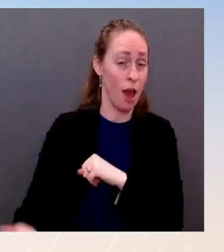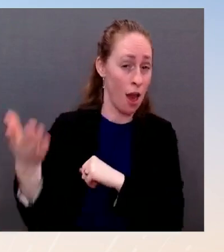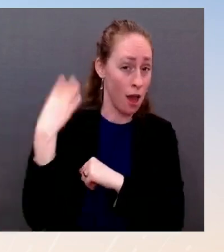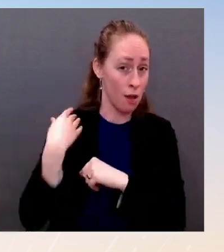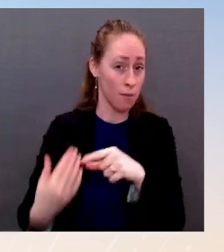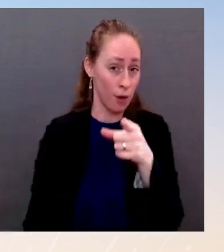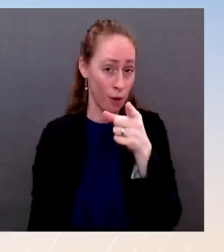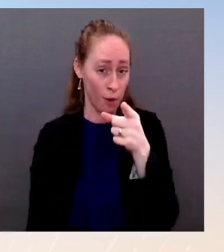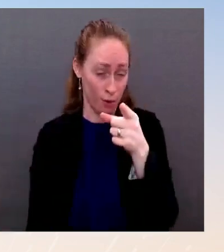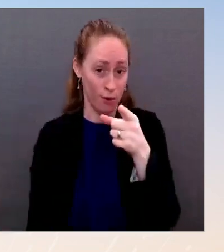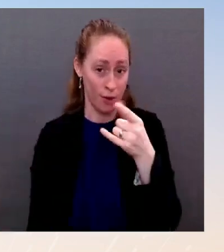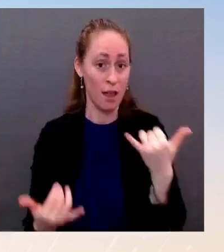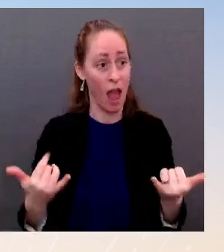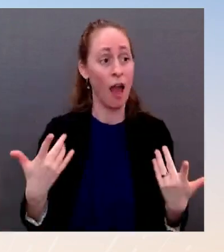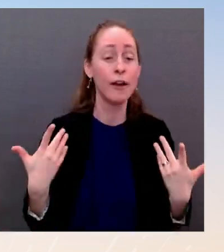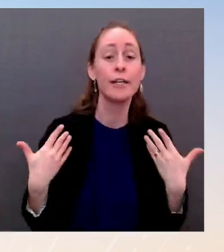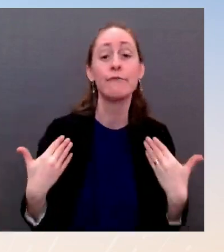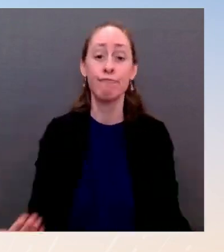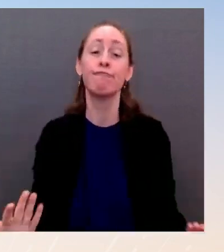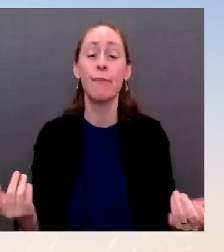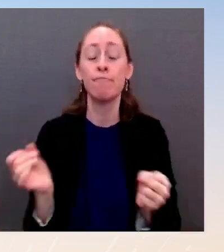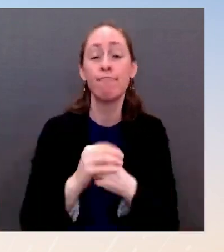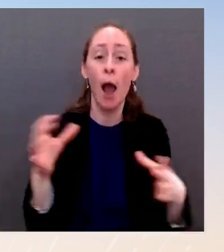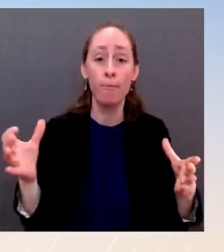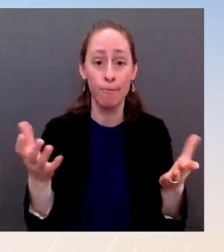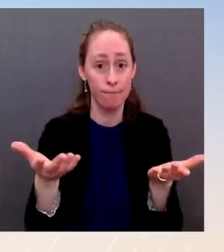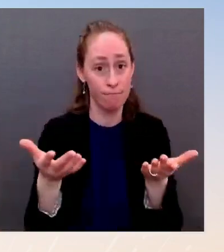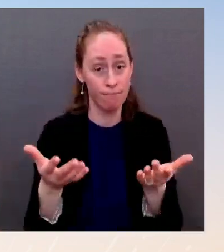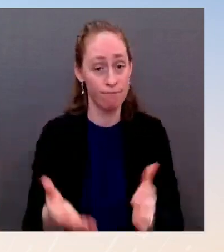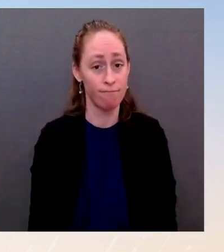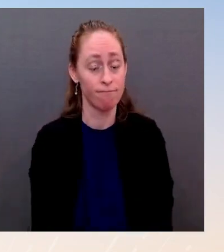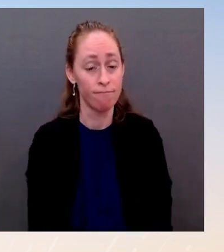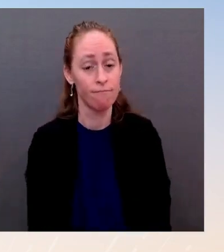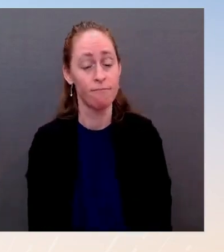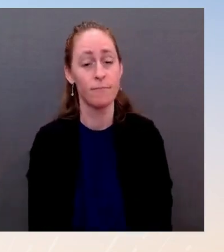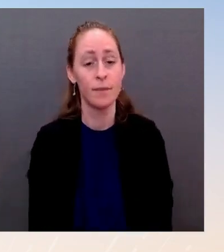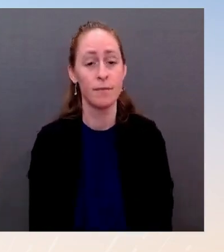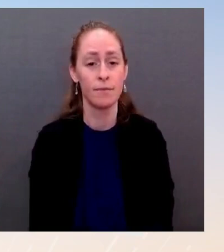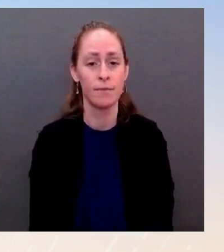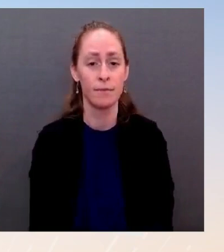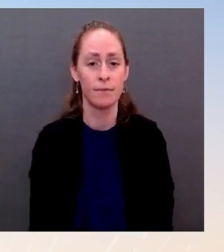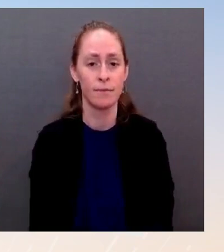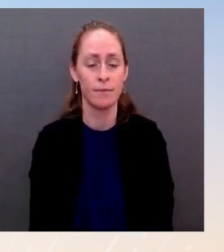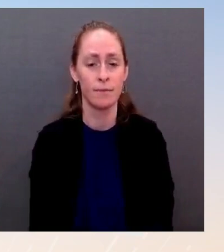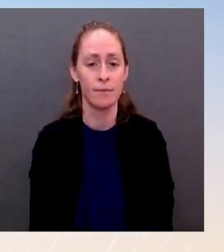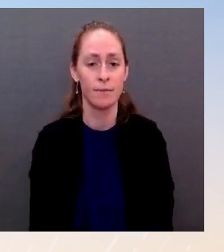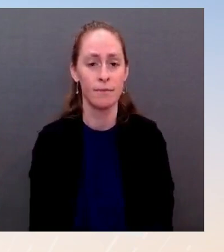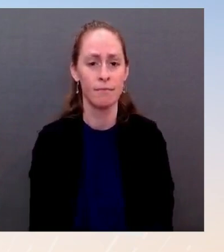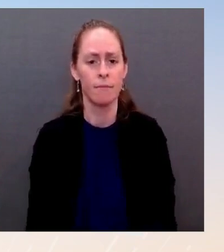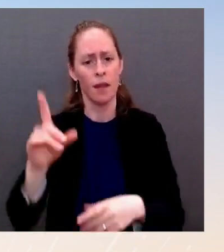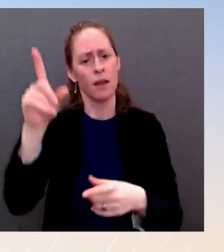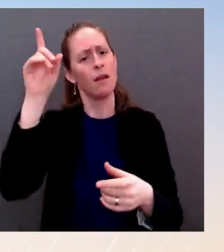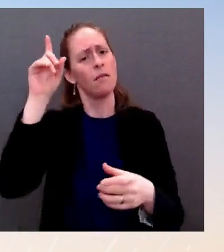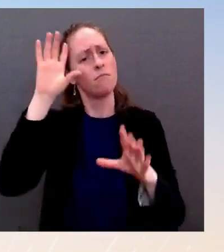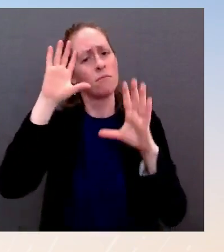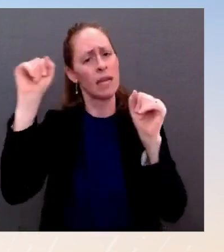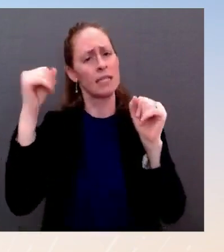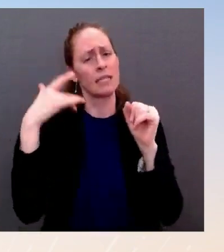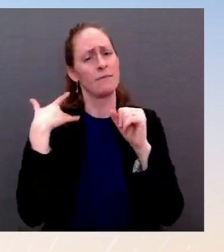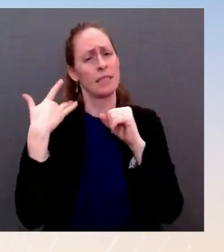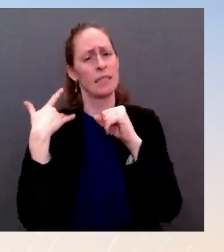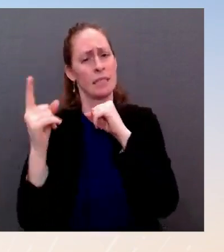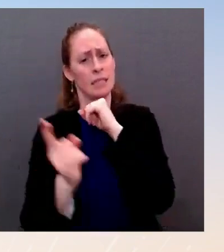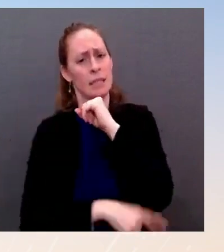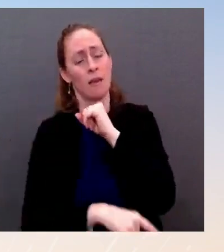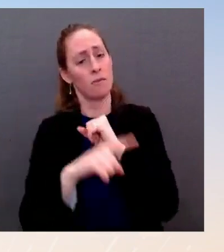Russia? Mr. The President believes that sanctions are intended to deter. And in order for them to work to deter, they have to